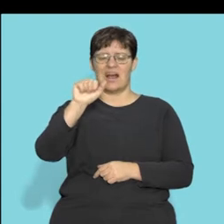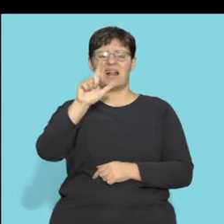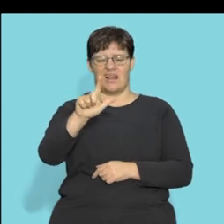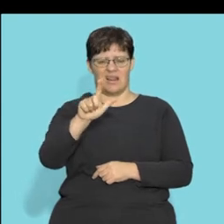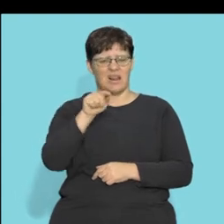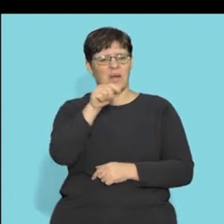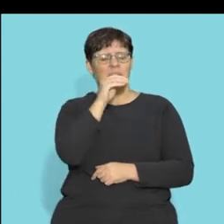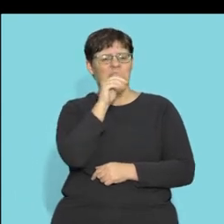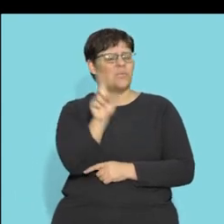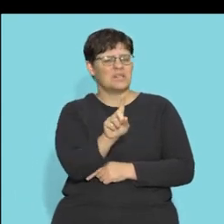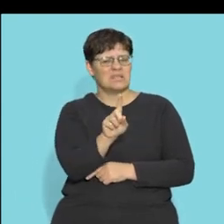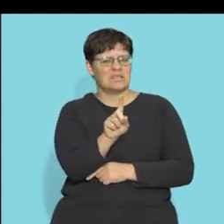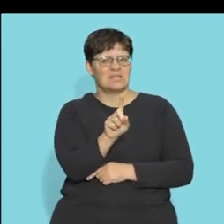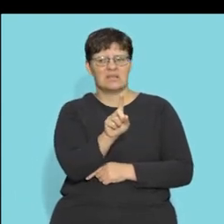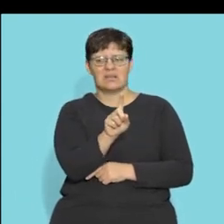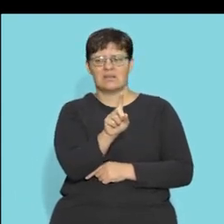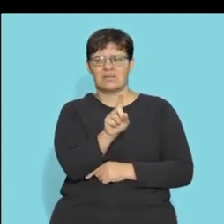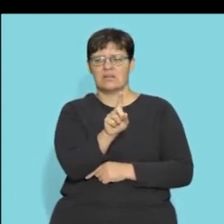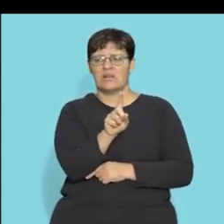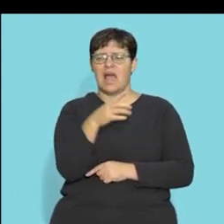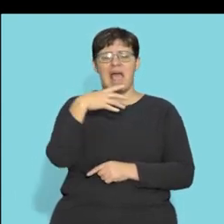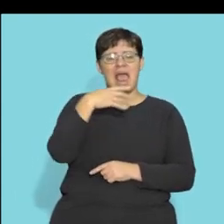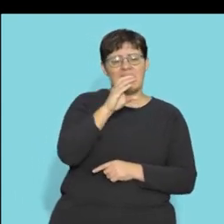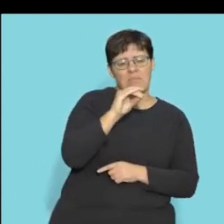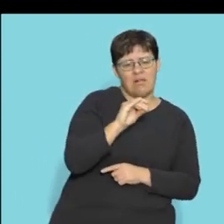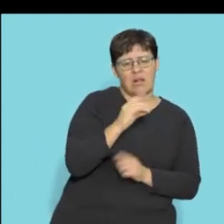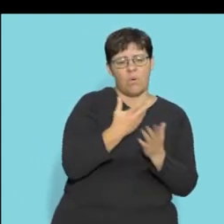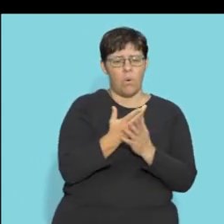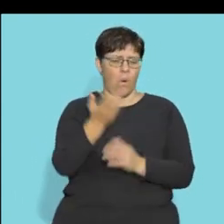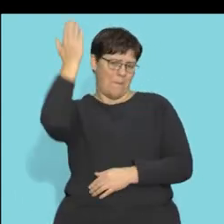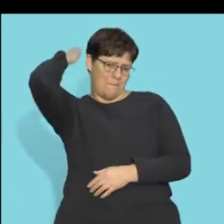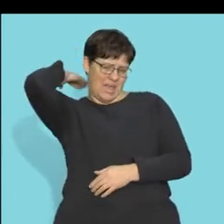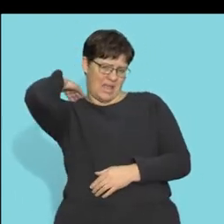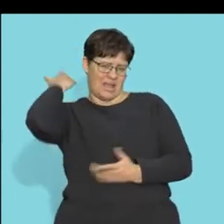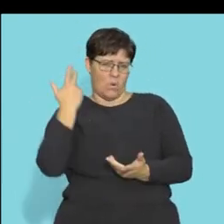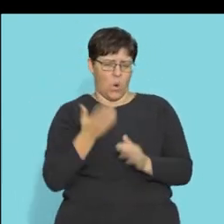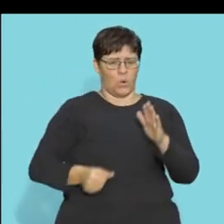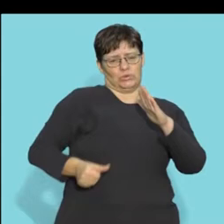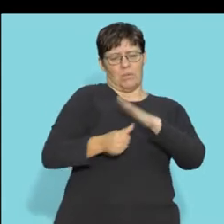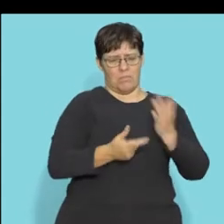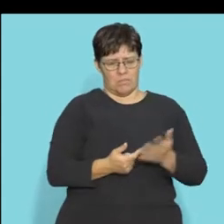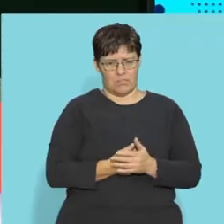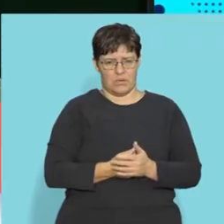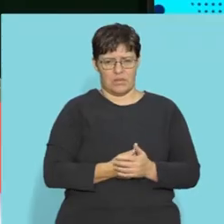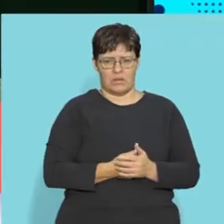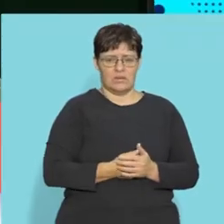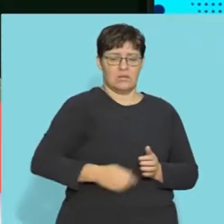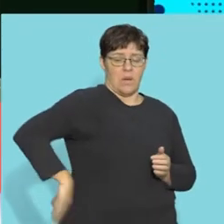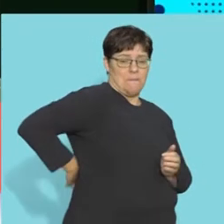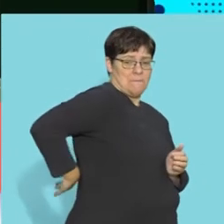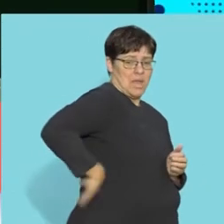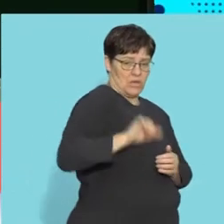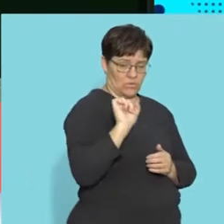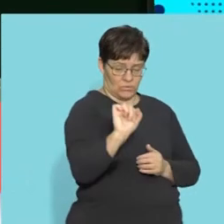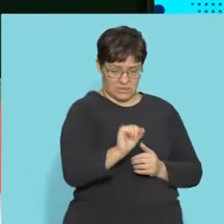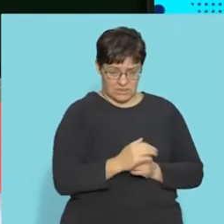Dorsal means the back part or the top part of an animal. What do we mean by that? We mean this is